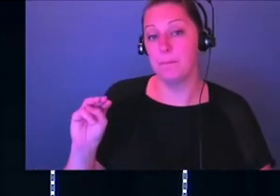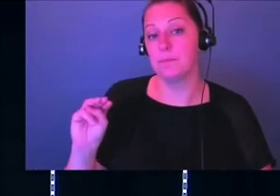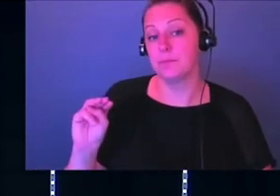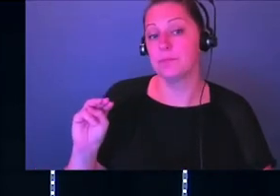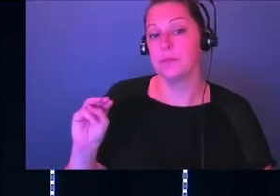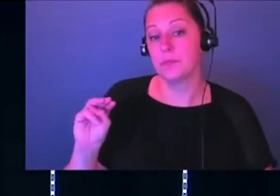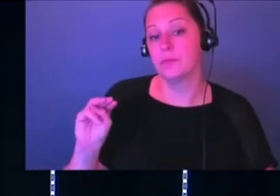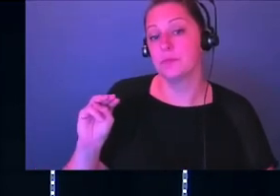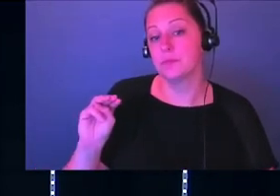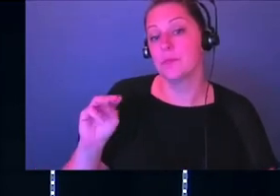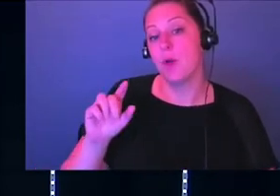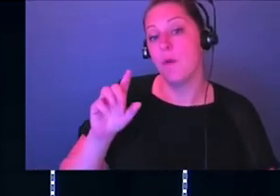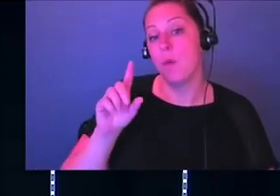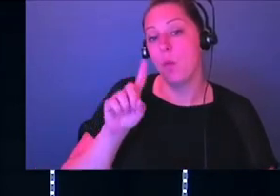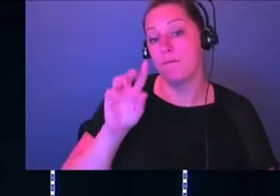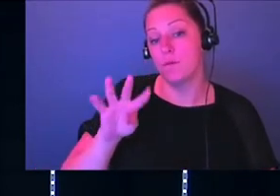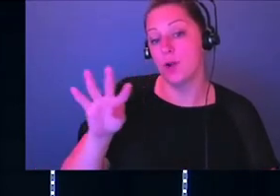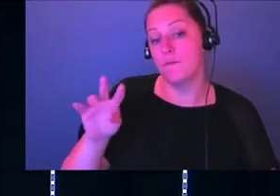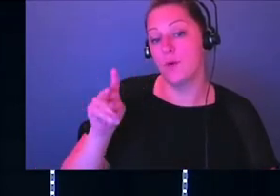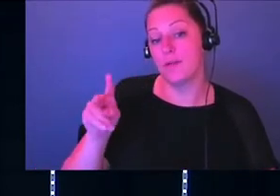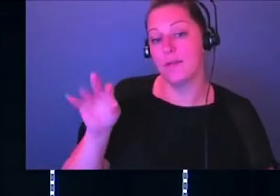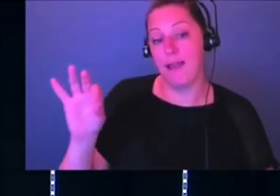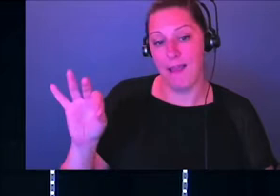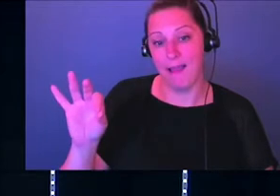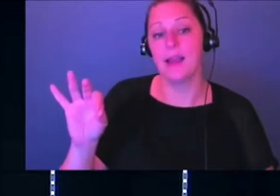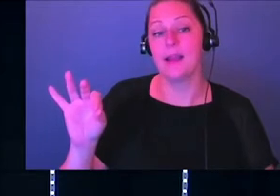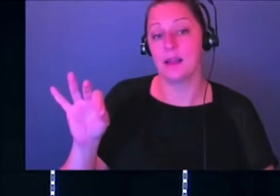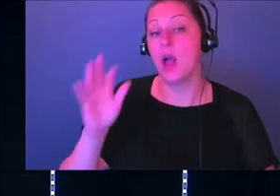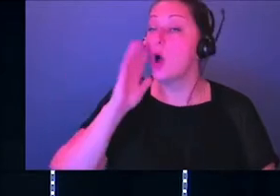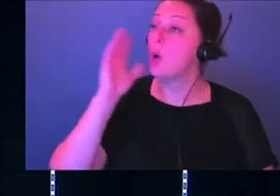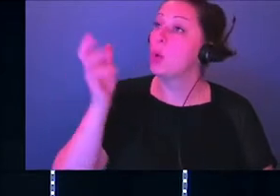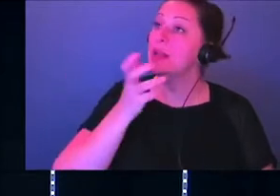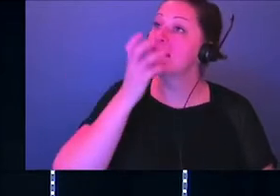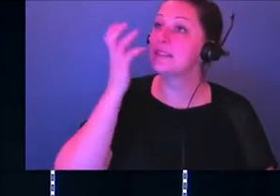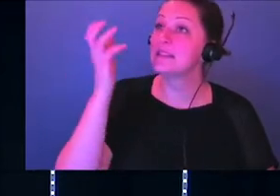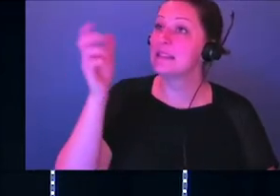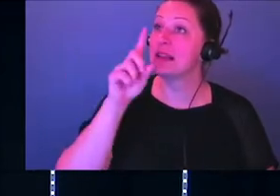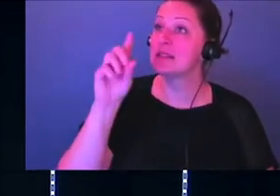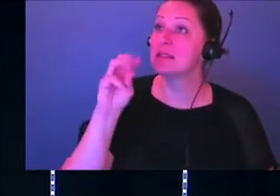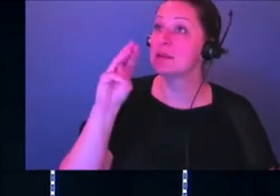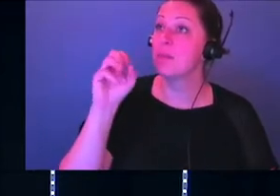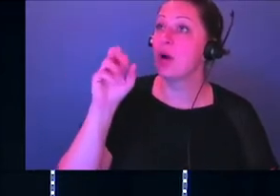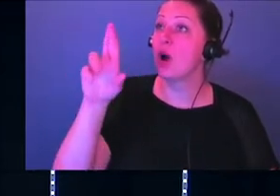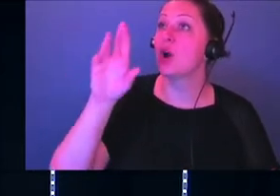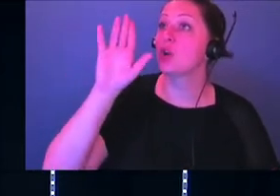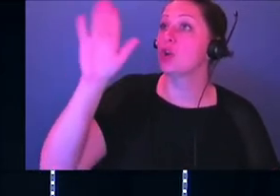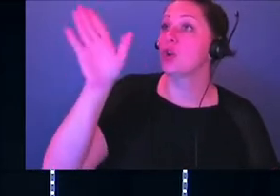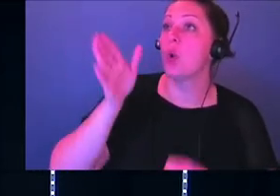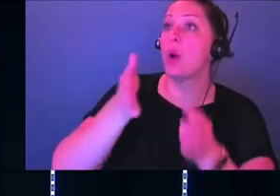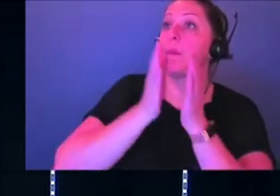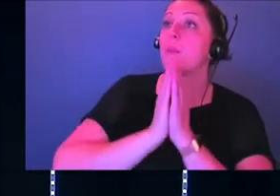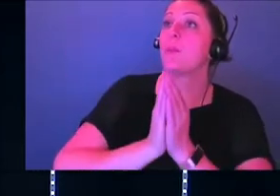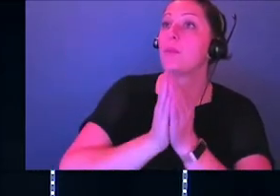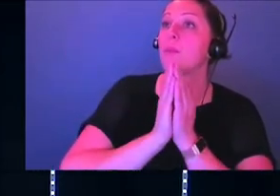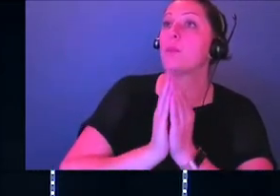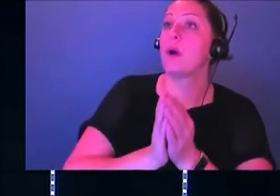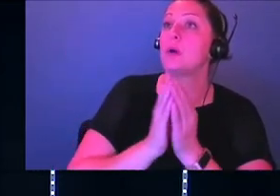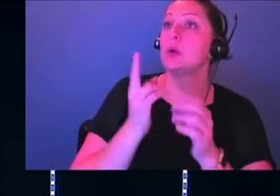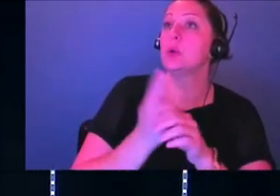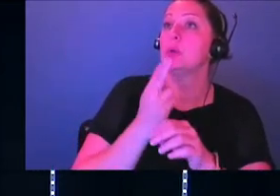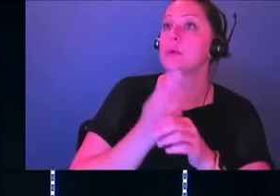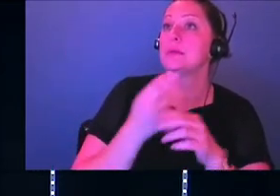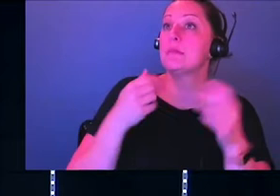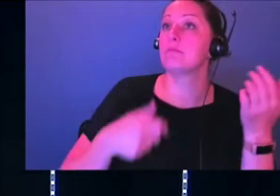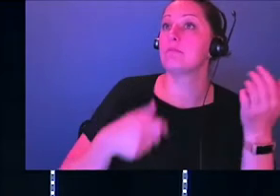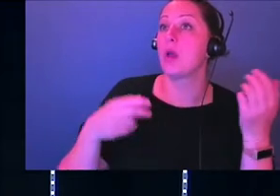sing a new song to you, O God. I will sing zamar your praises with a 10-stringed harp,